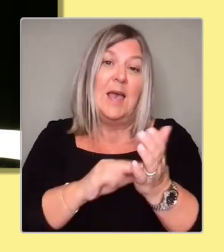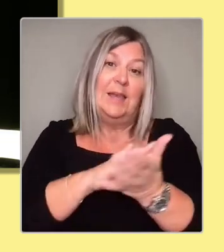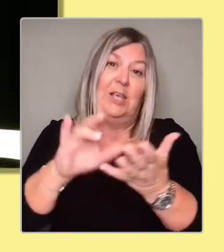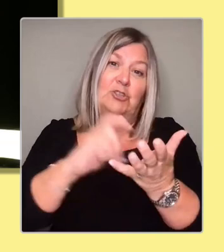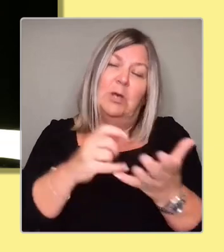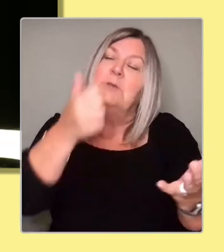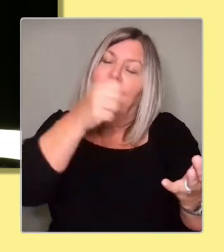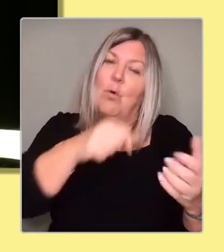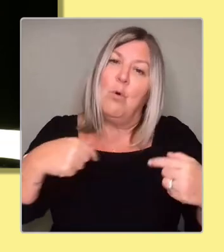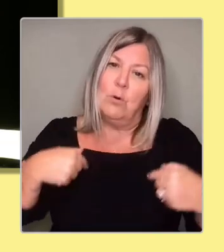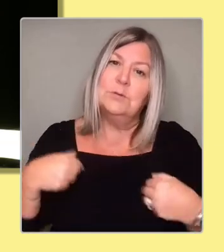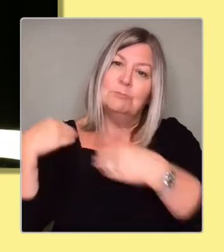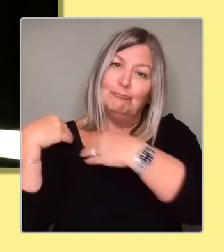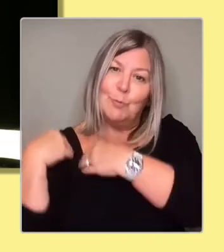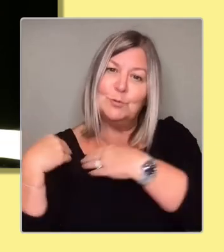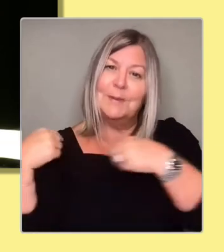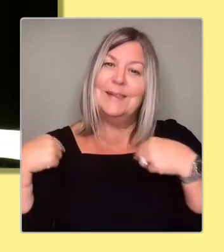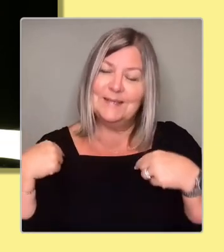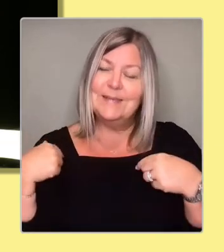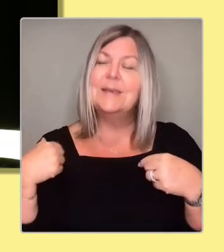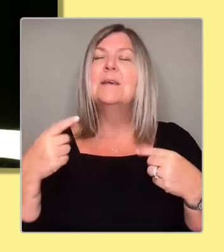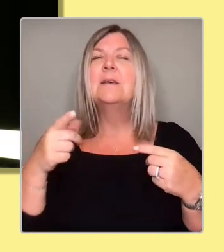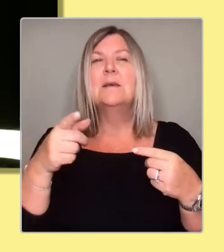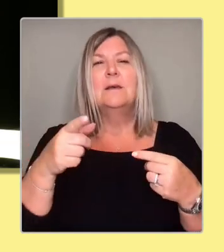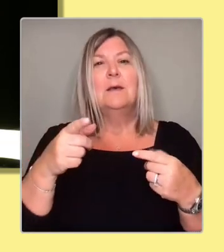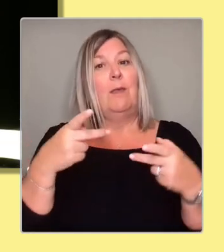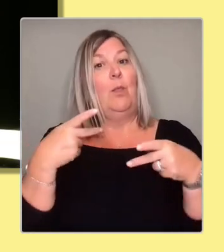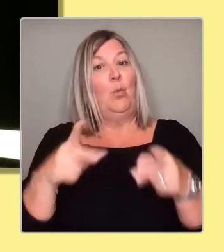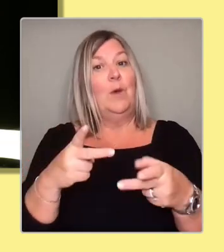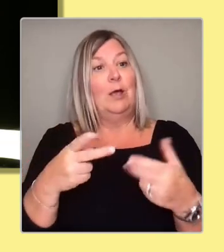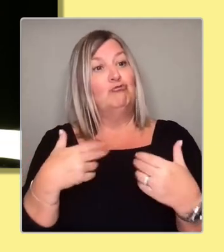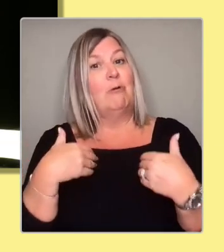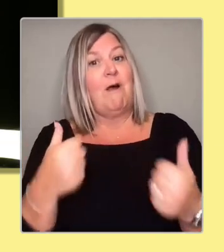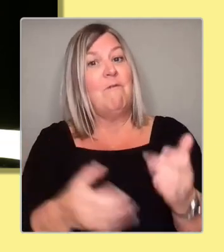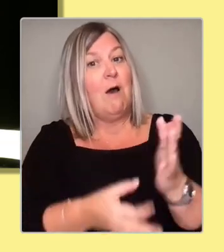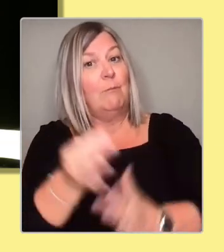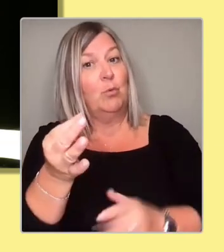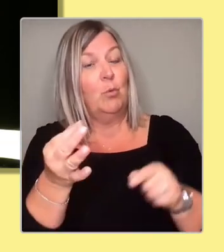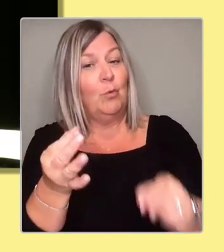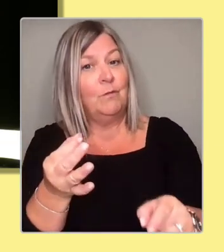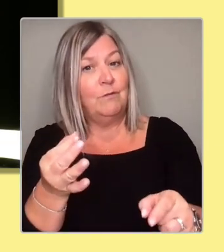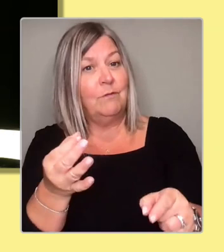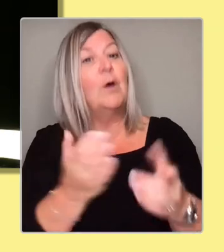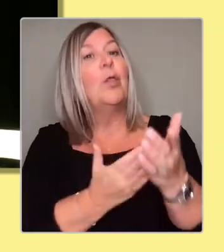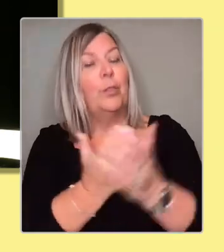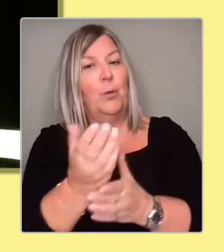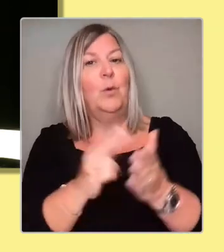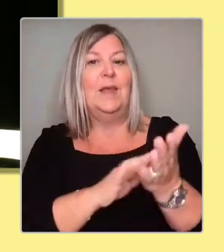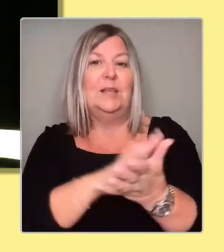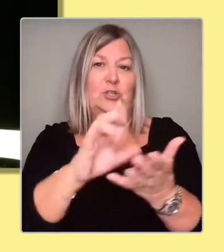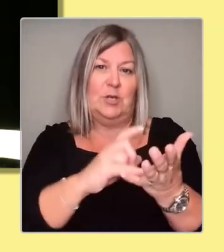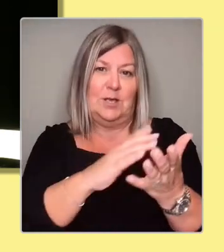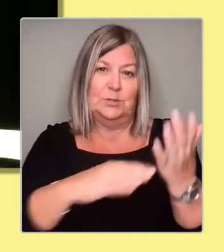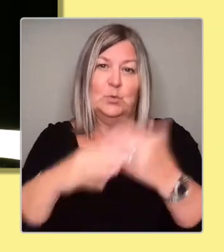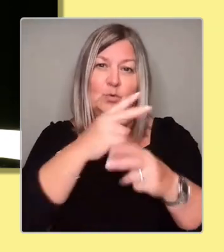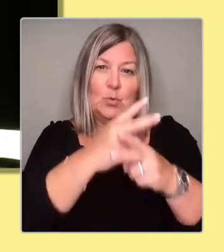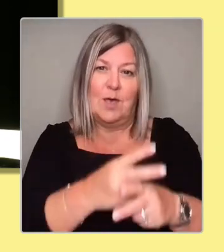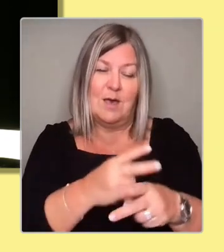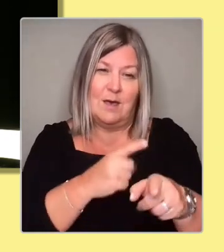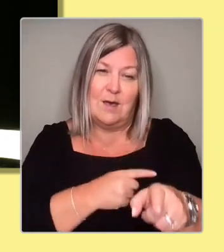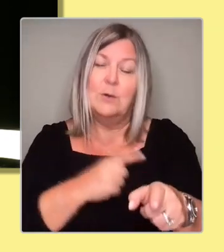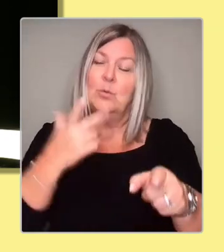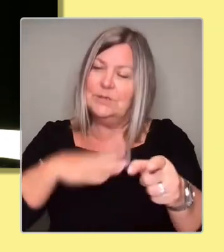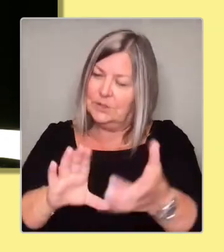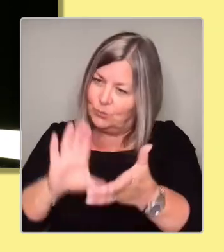the route to our recovery for our NHS is through social care. We've got to make sure we continue to invest in social care. We do that, we stop